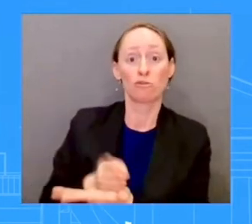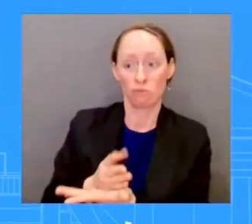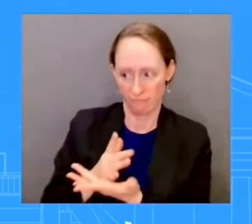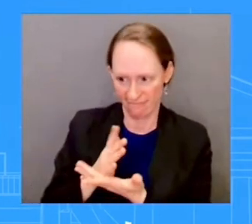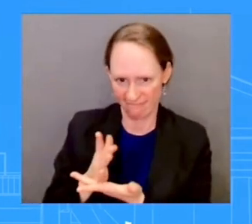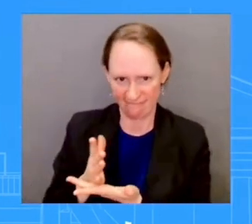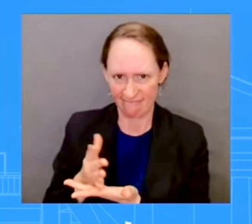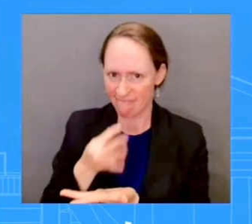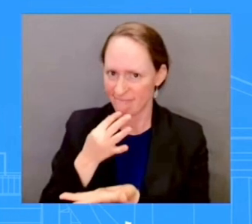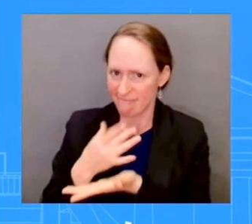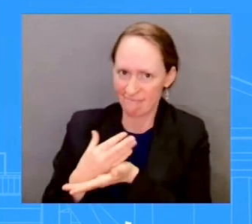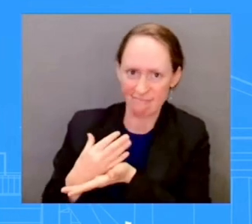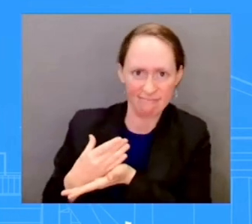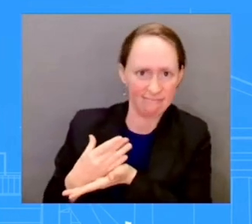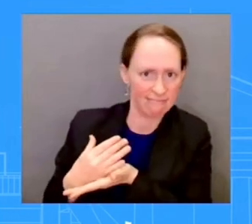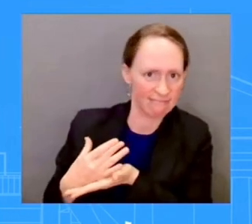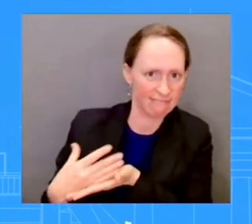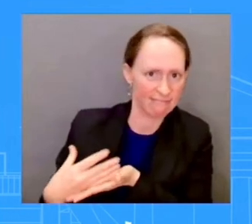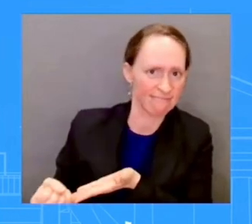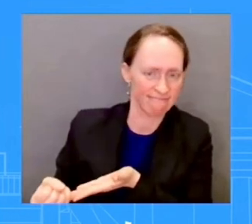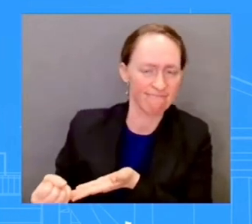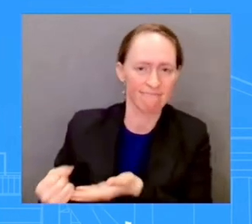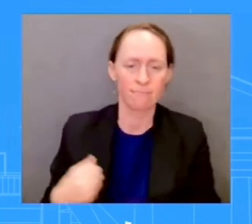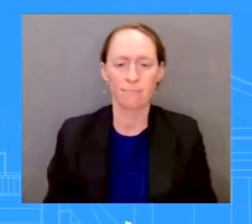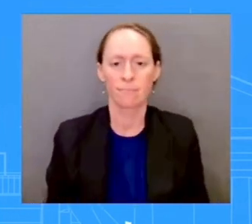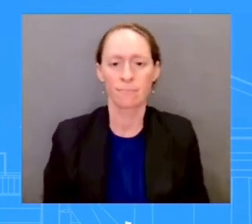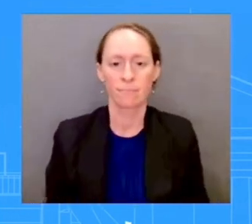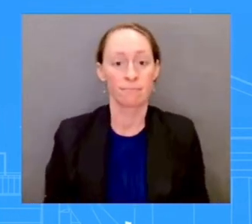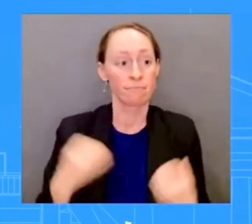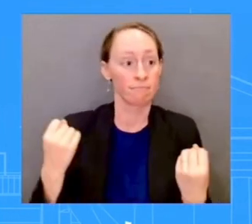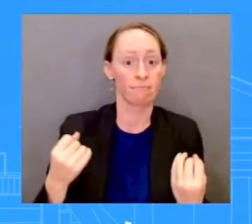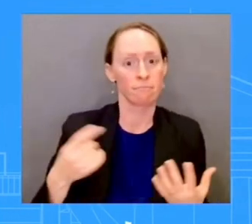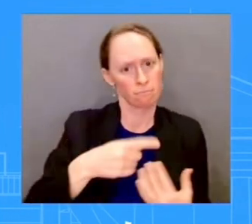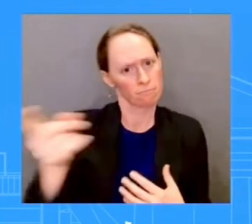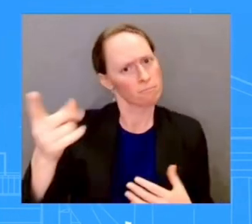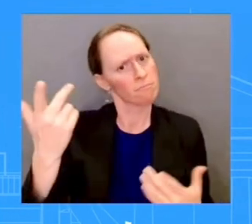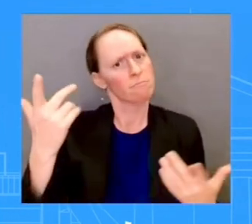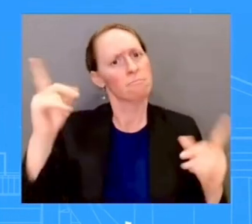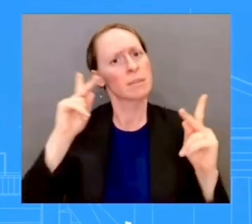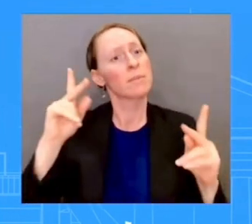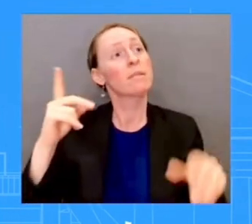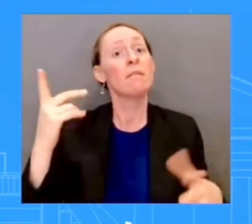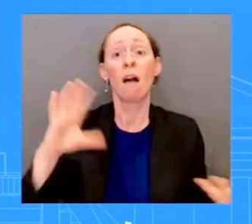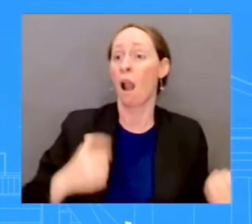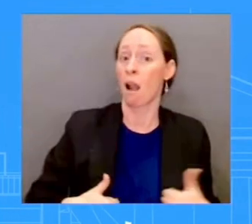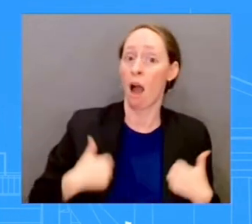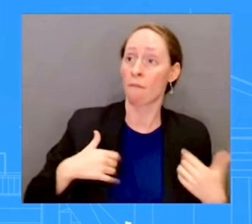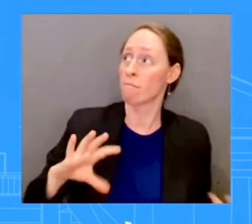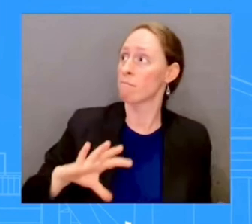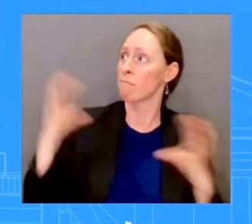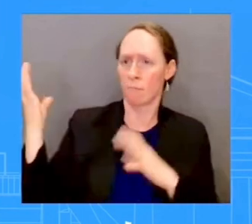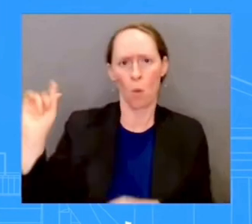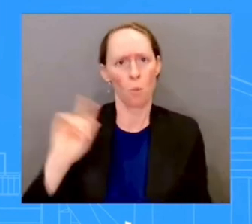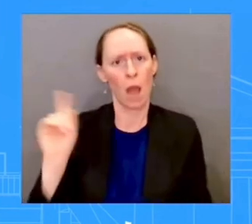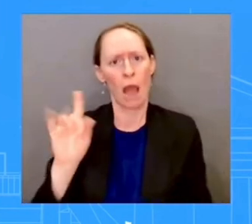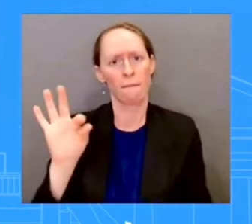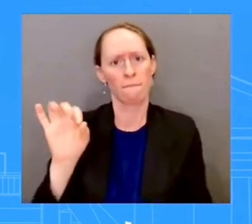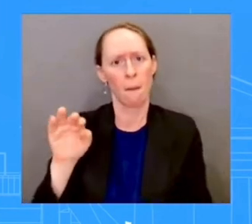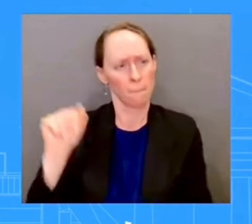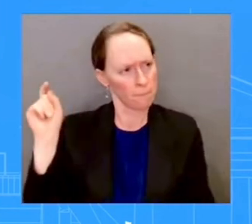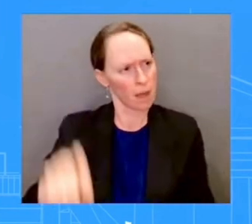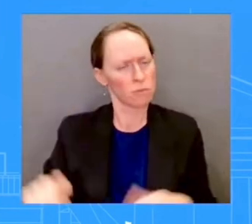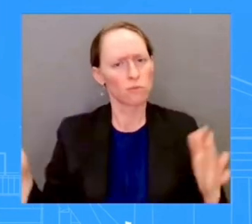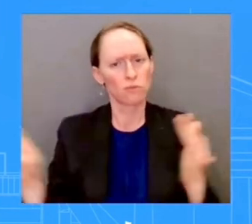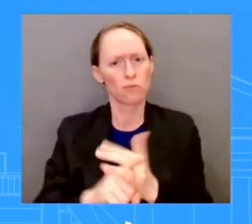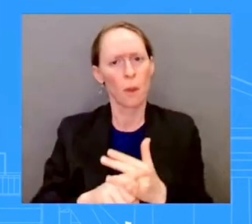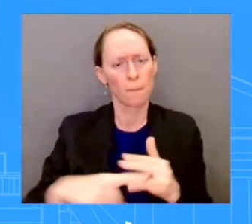if they are experiencing a disaster. And we want to be sure that we can fund that support that these communities will need,